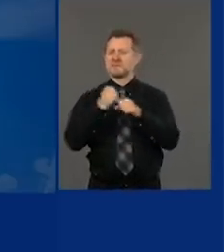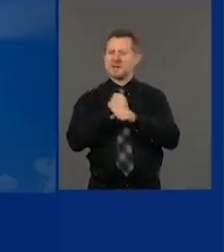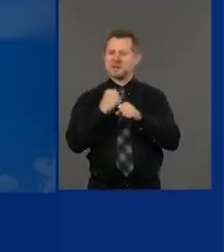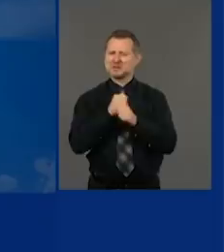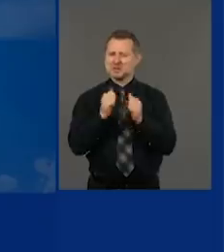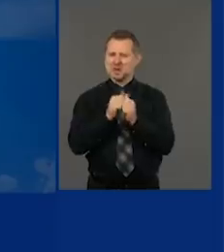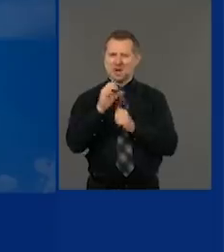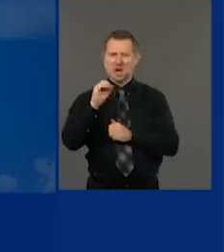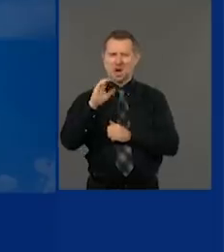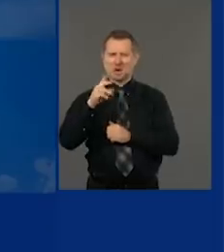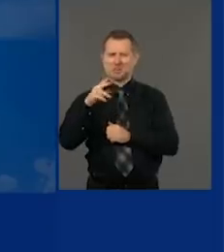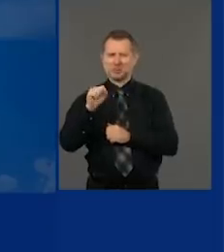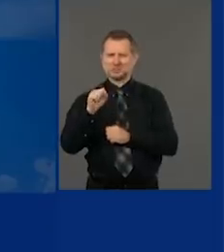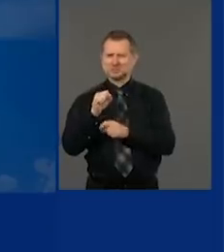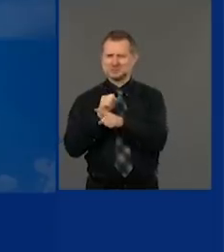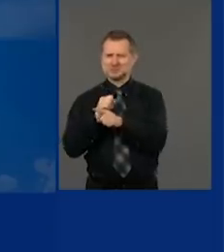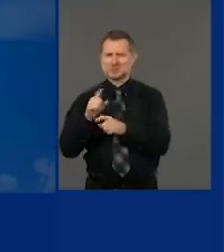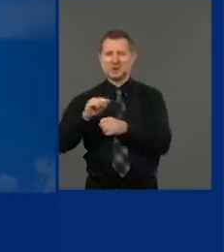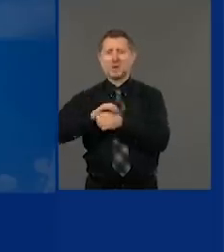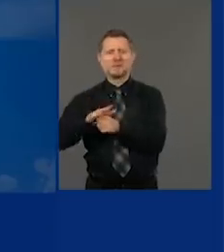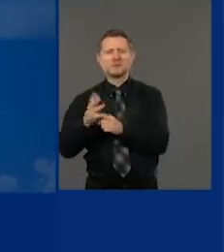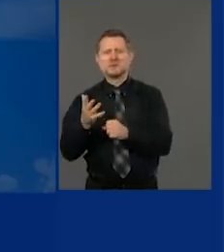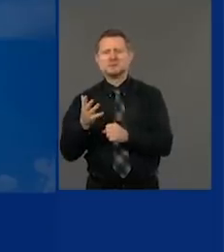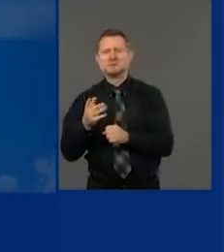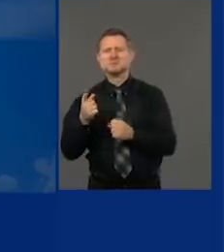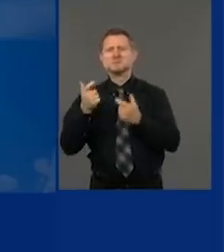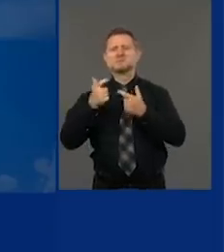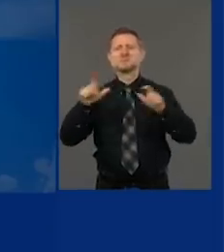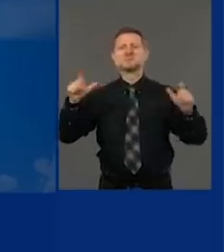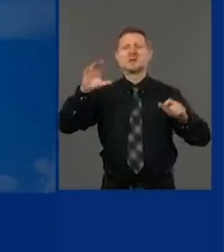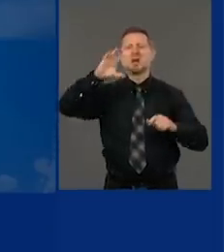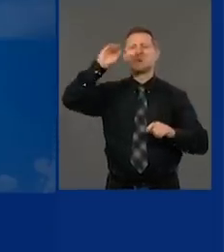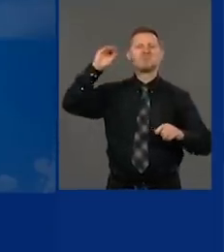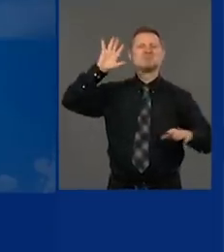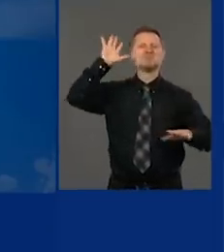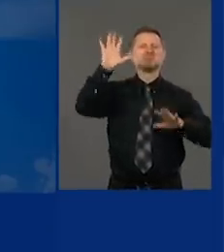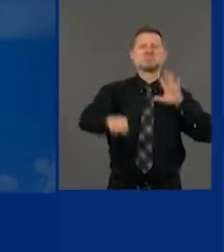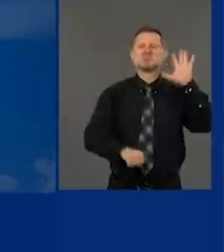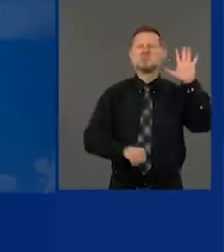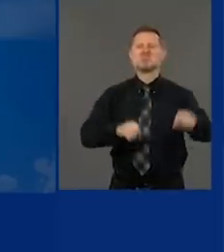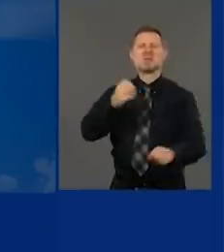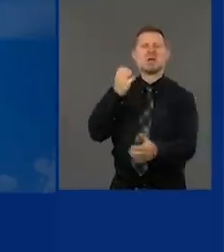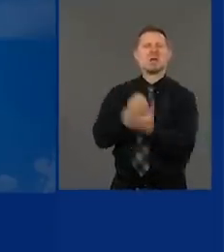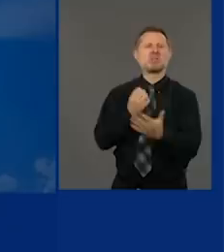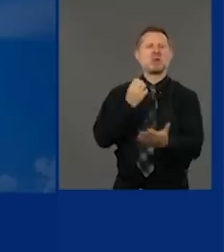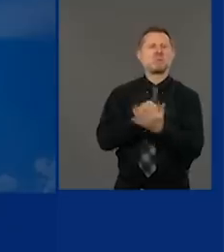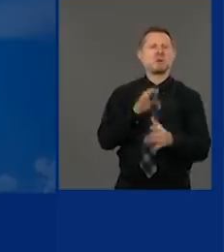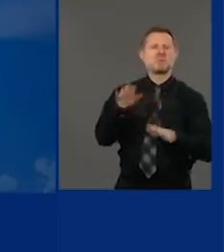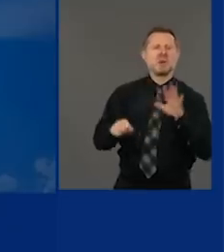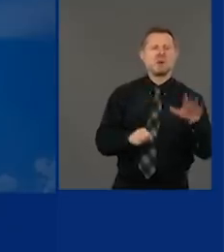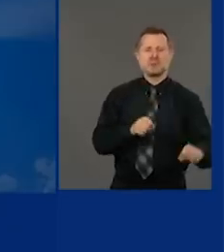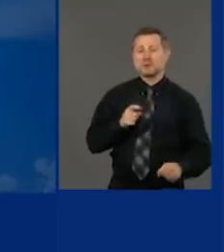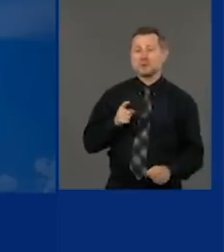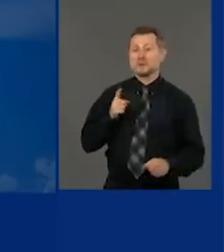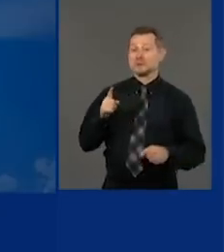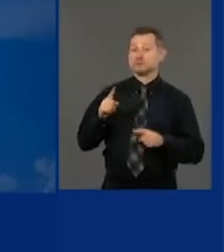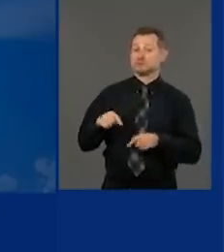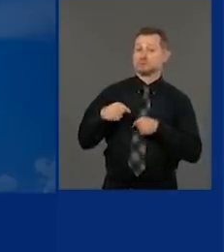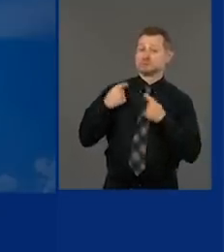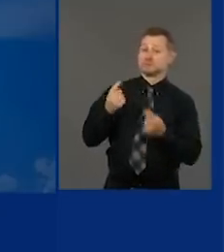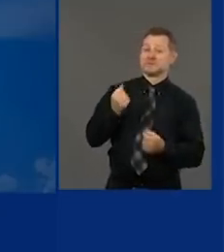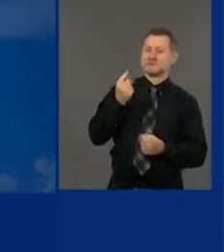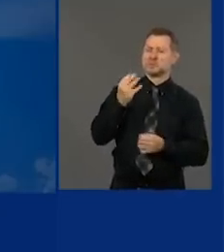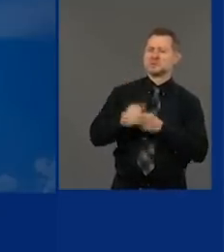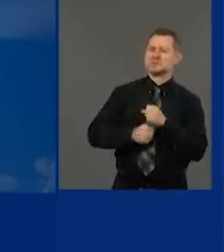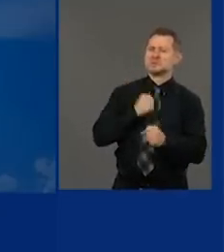that are taking over the economy, right? You could almost do that again today. So over the past few years, I've done my own